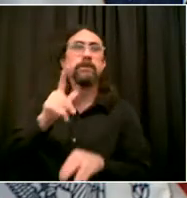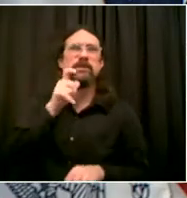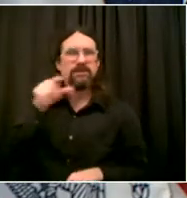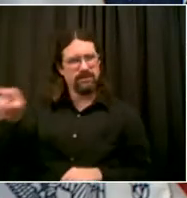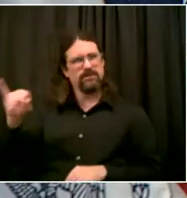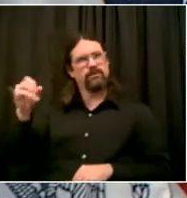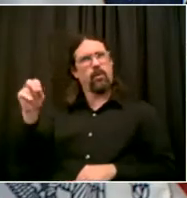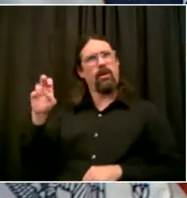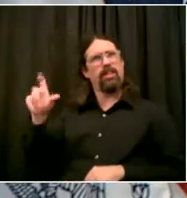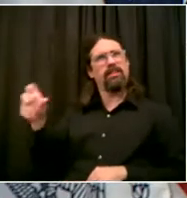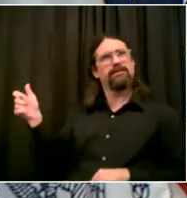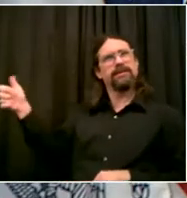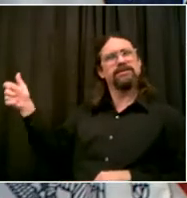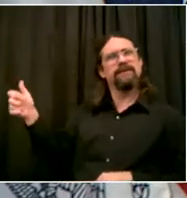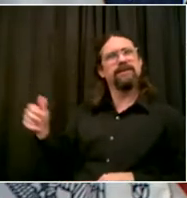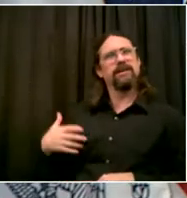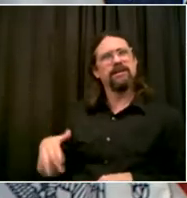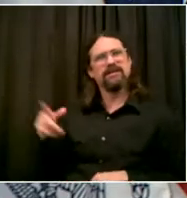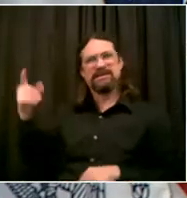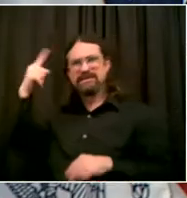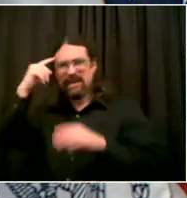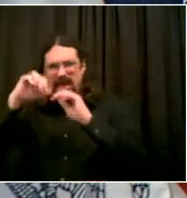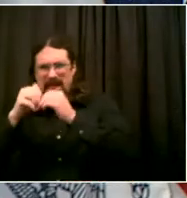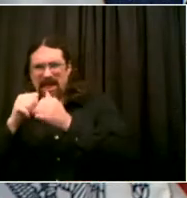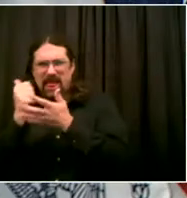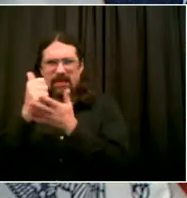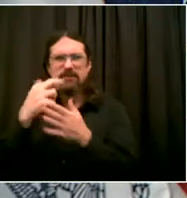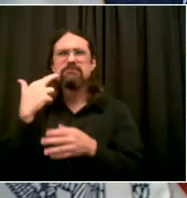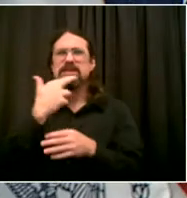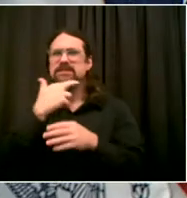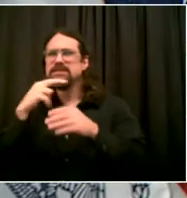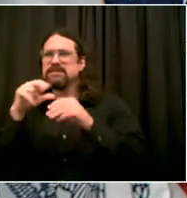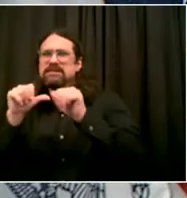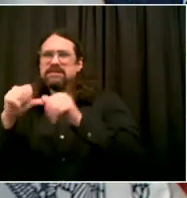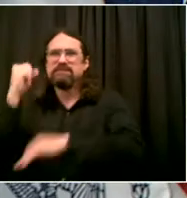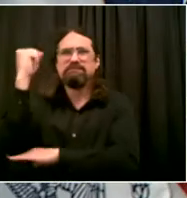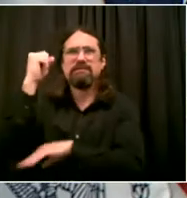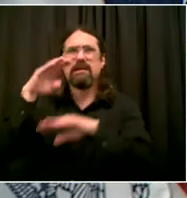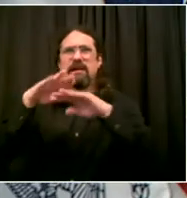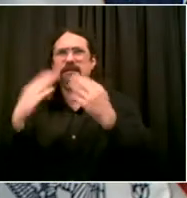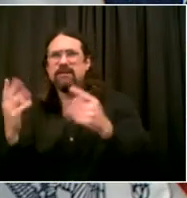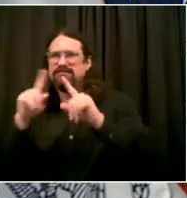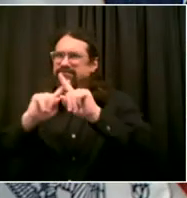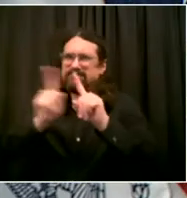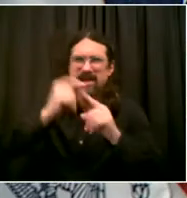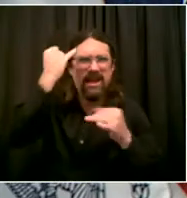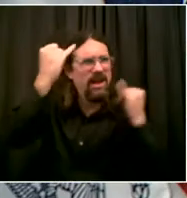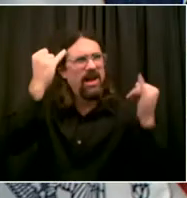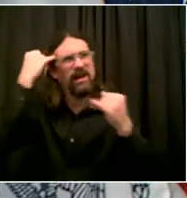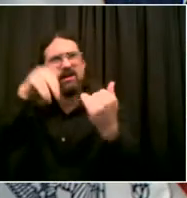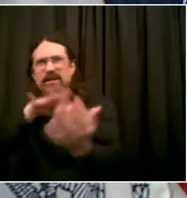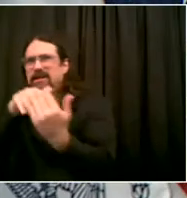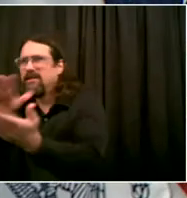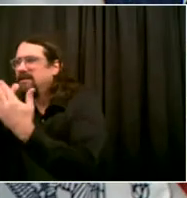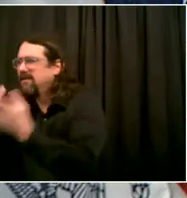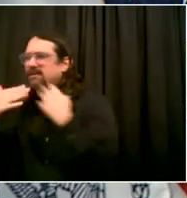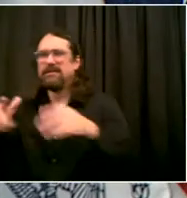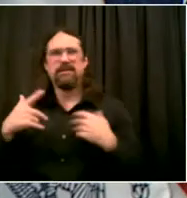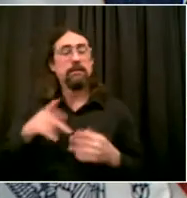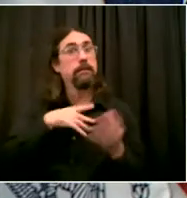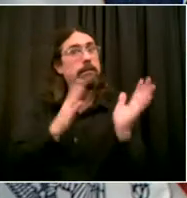public space, thinking differently about what we have done because this crisis is telling us we have to do things differently all the time.